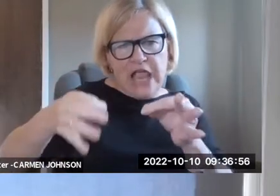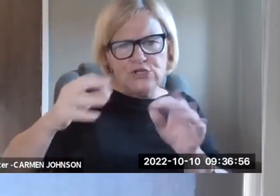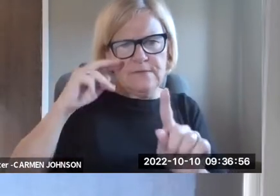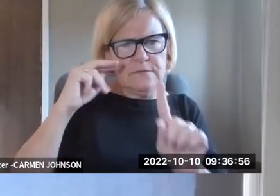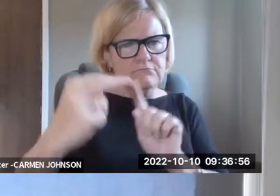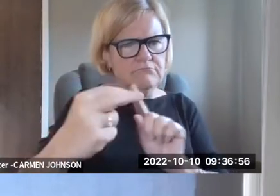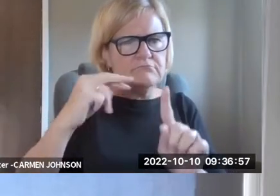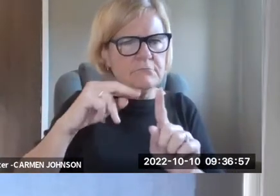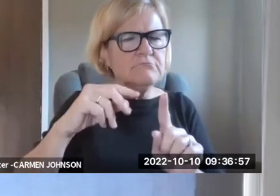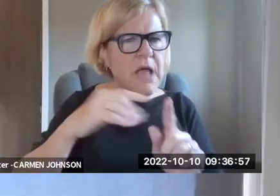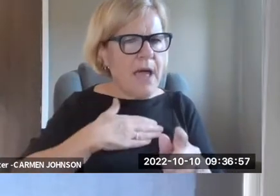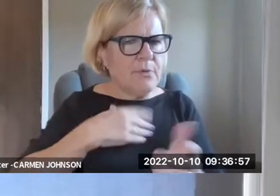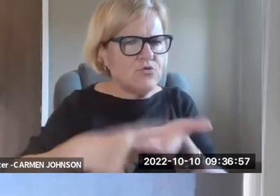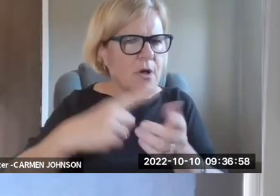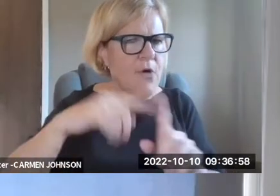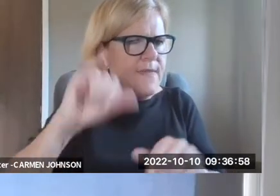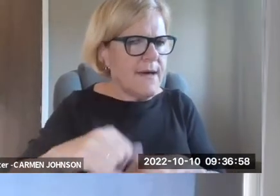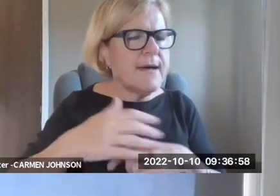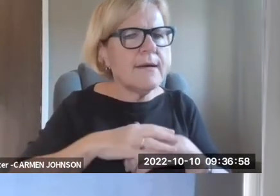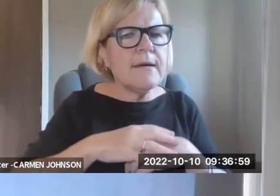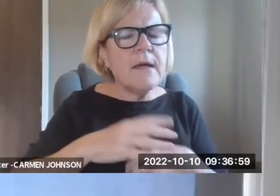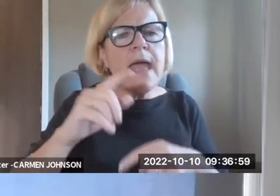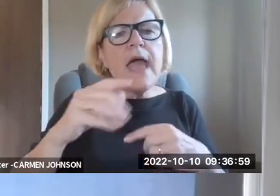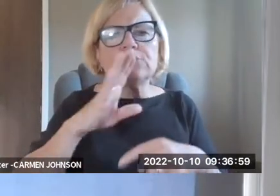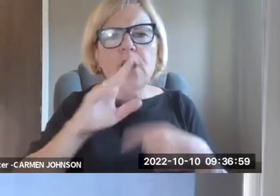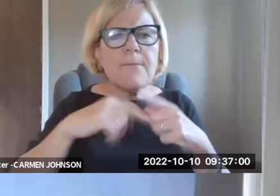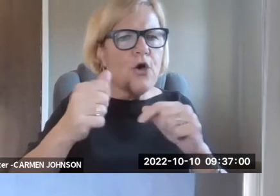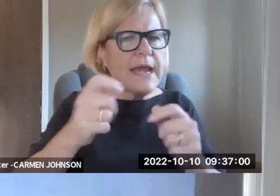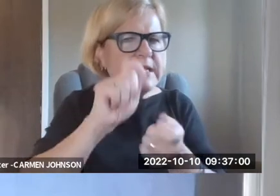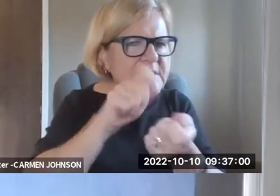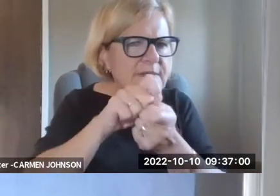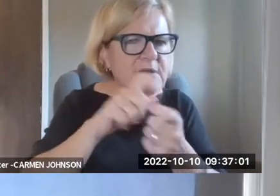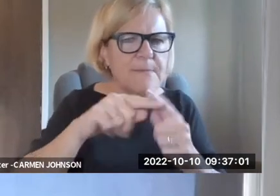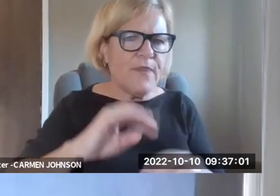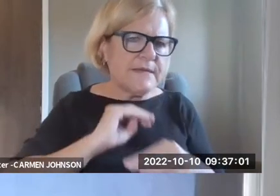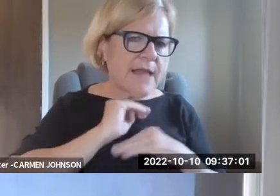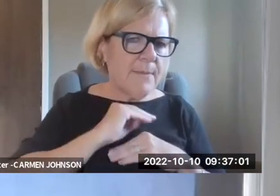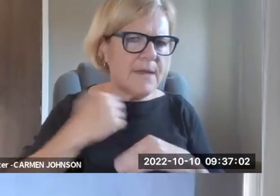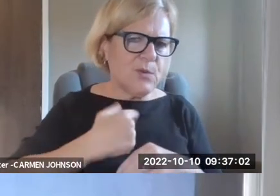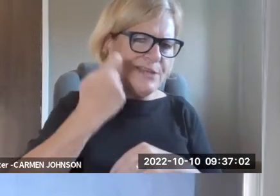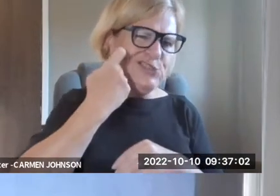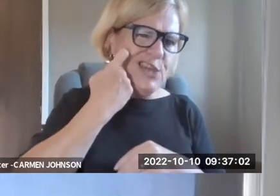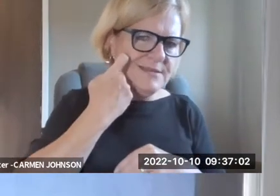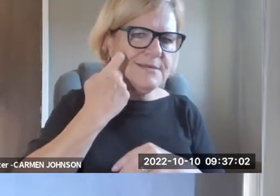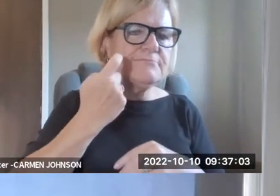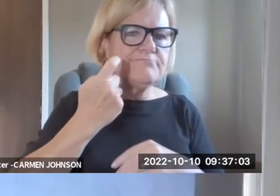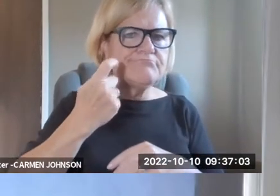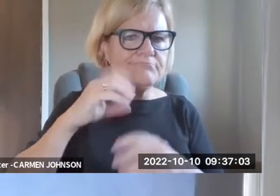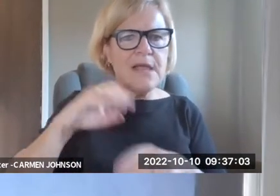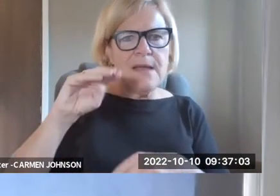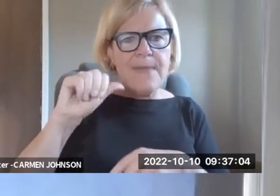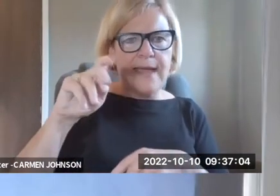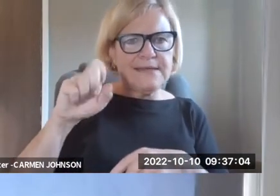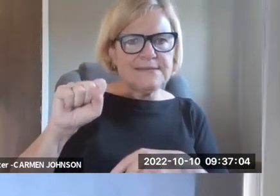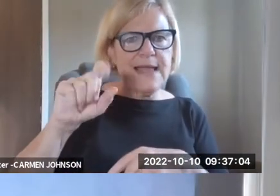that is, I guess that's my, uh, perspective as a general matter from the litigation front, um, happy to talk about that and also any of the